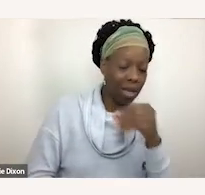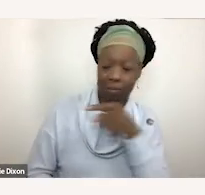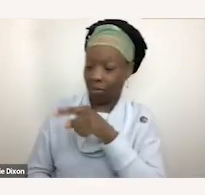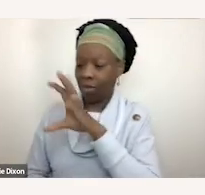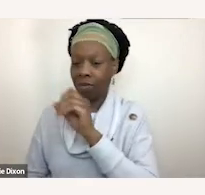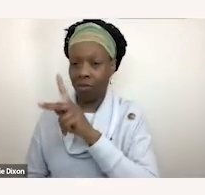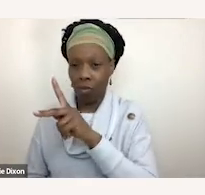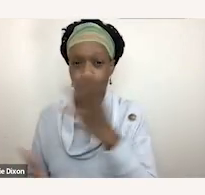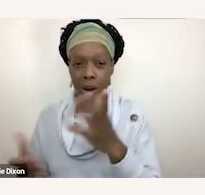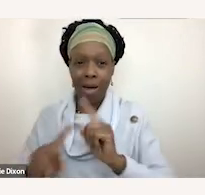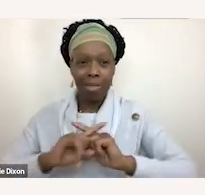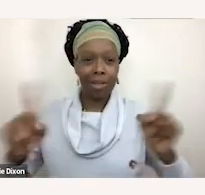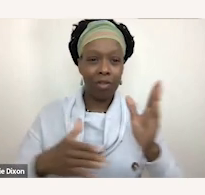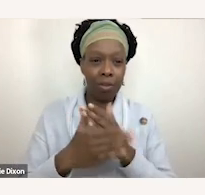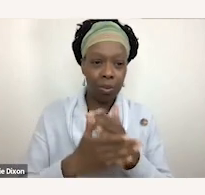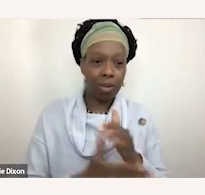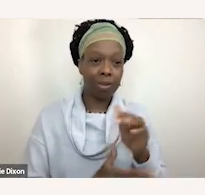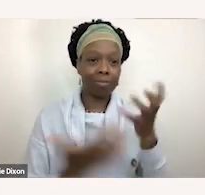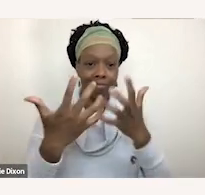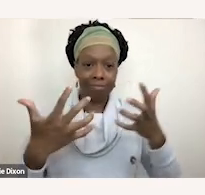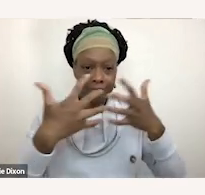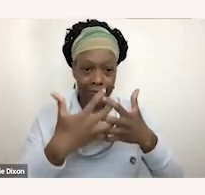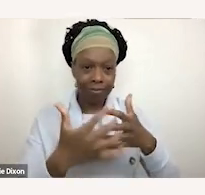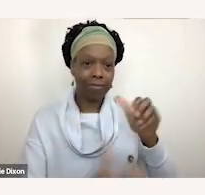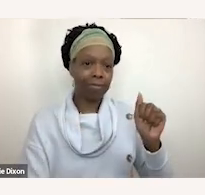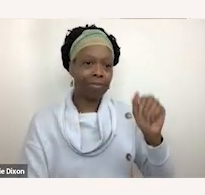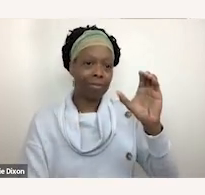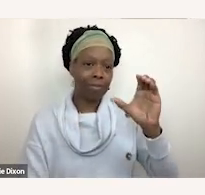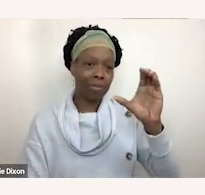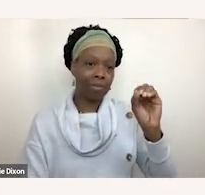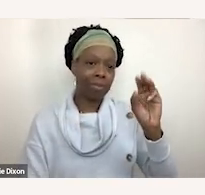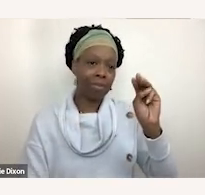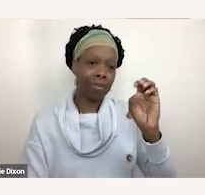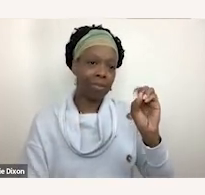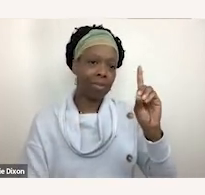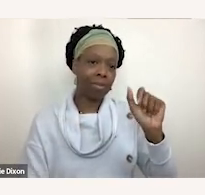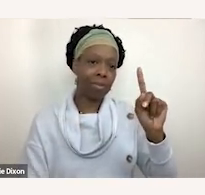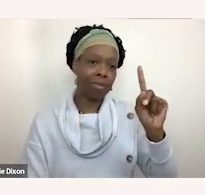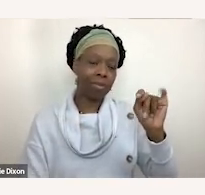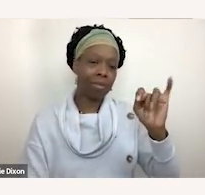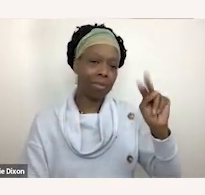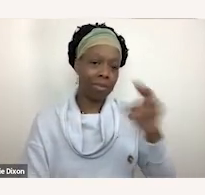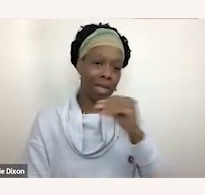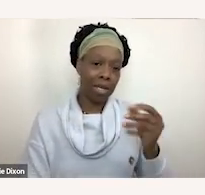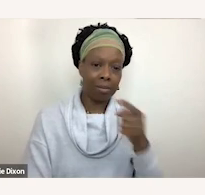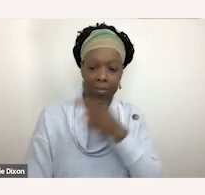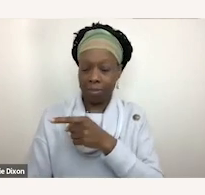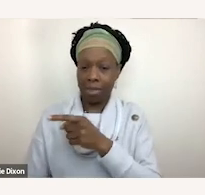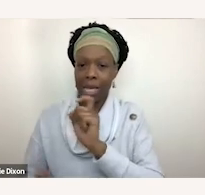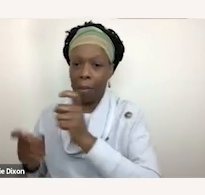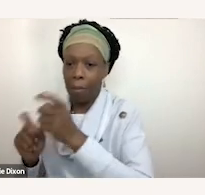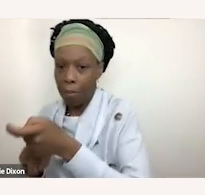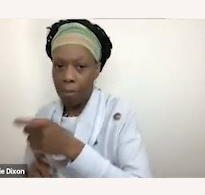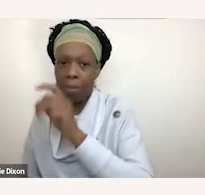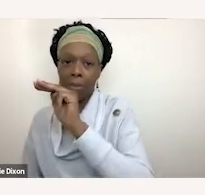accommodations and modifications and these are things I think that we all sort of need to think about in the context of the classroom so